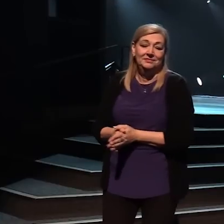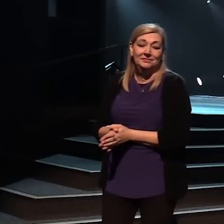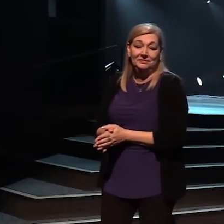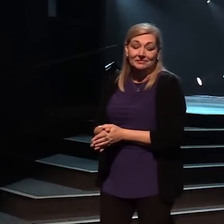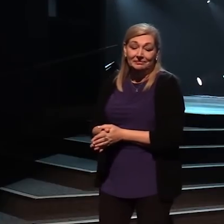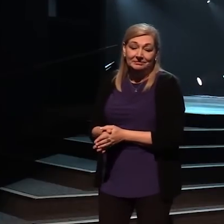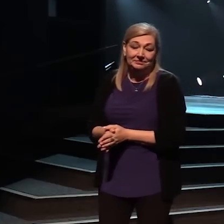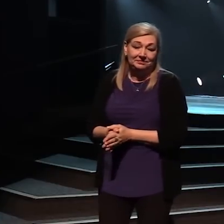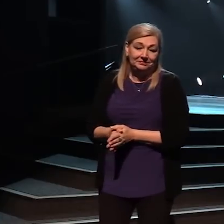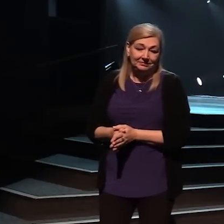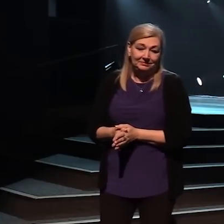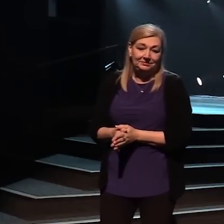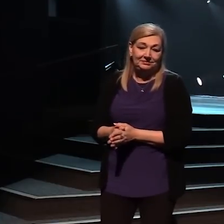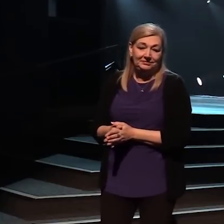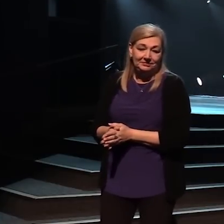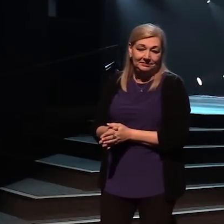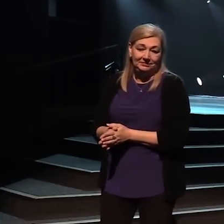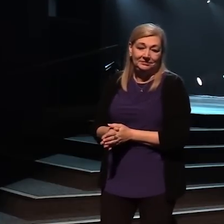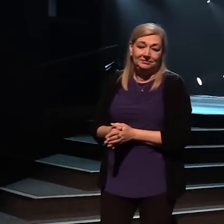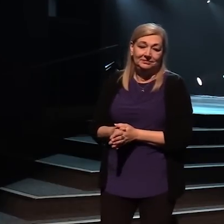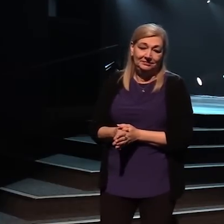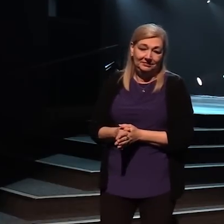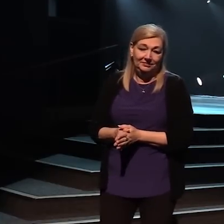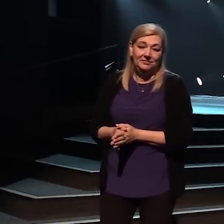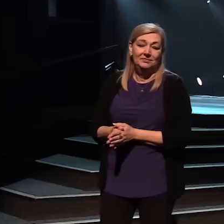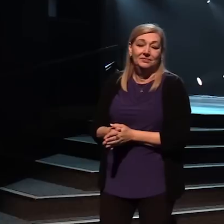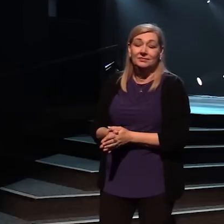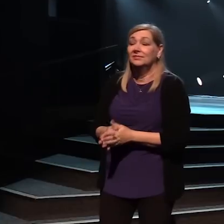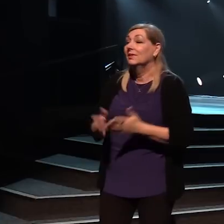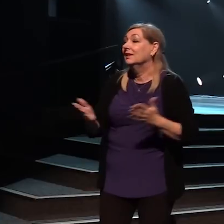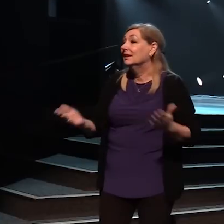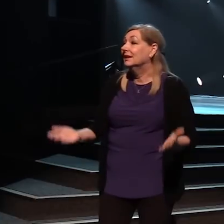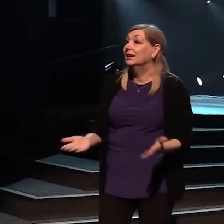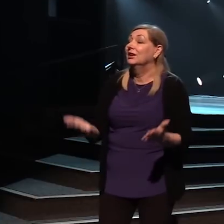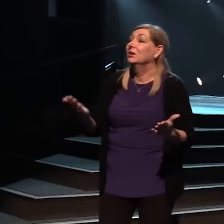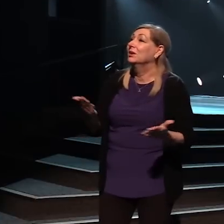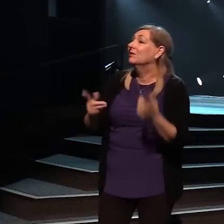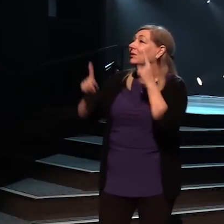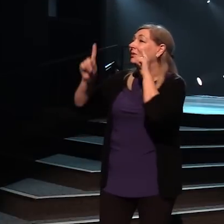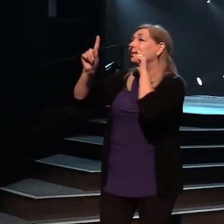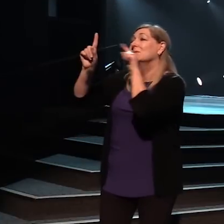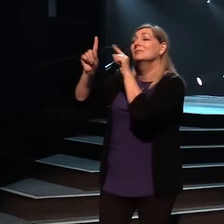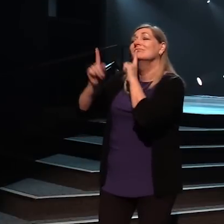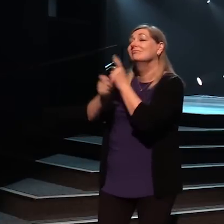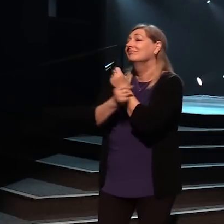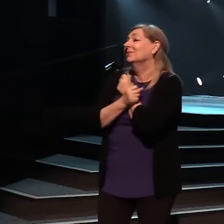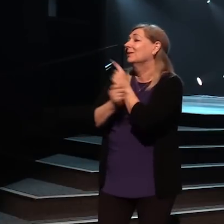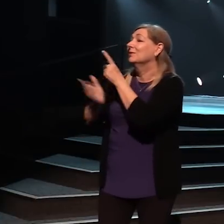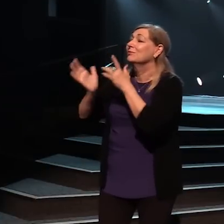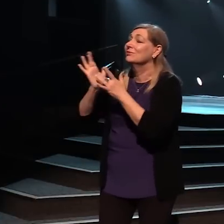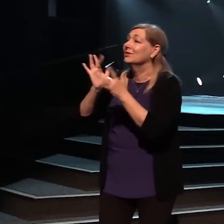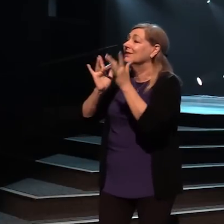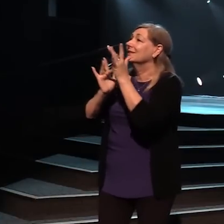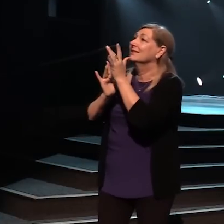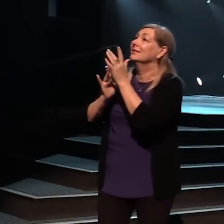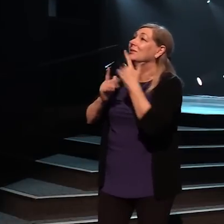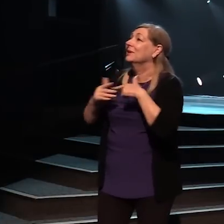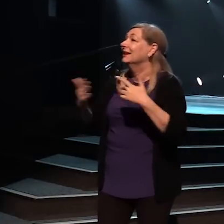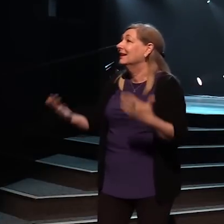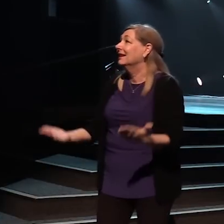Come on and lift up your song to the King Lift up your song to the King